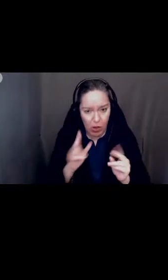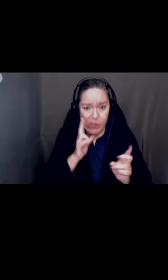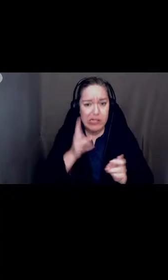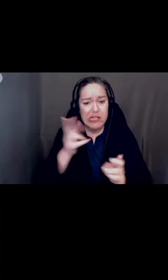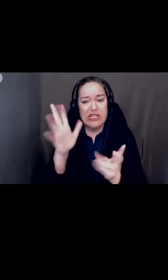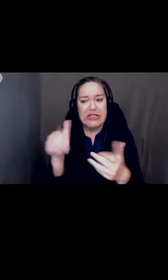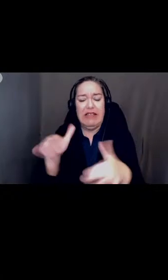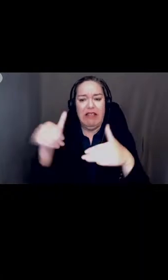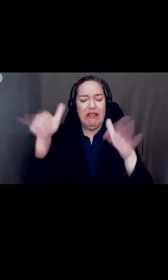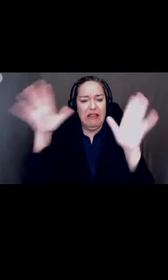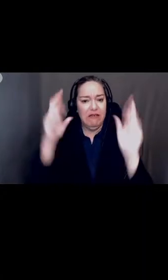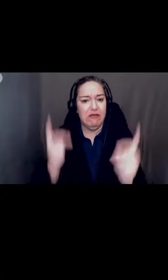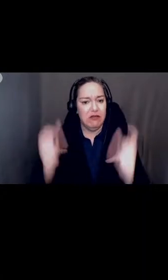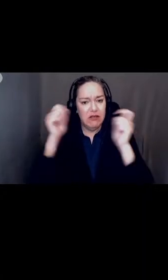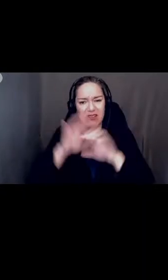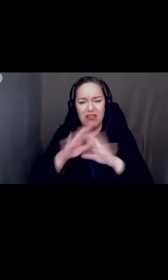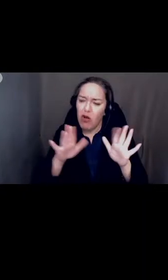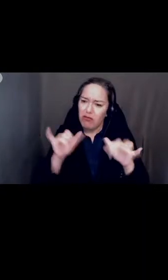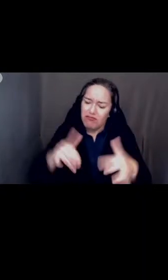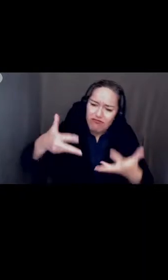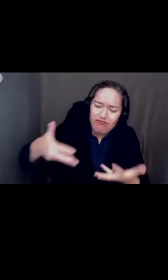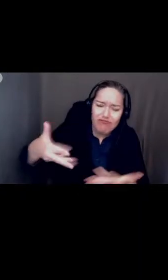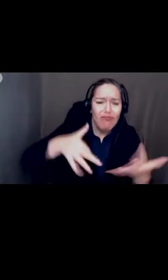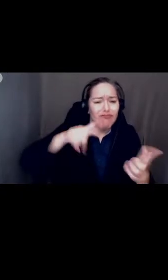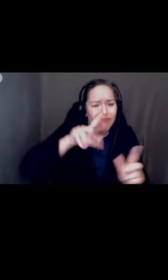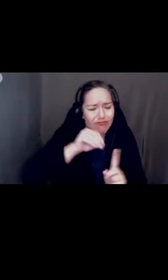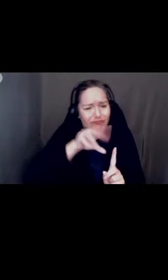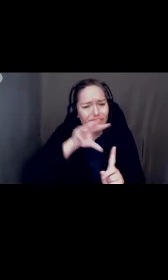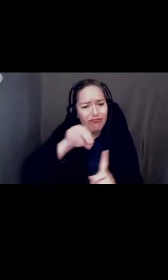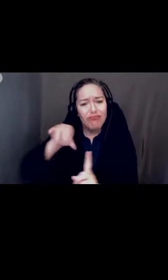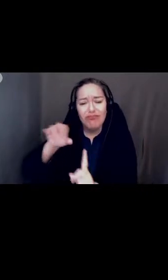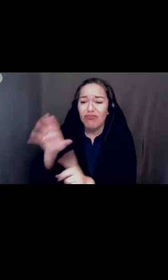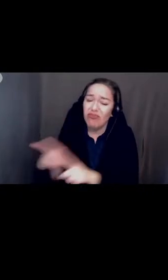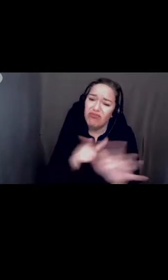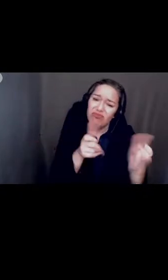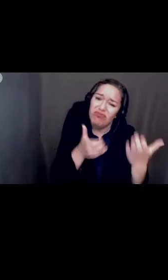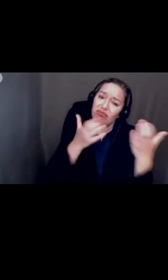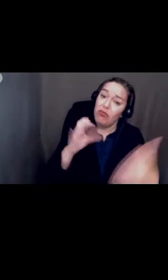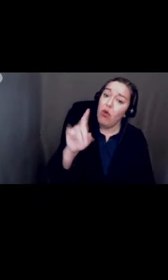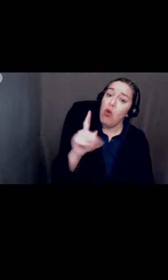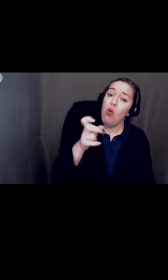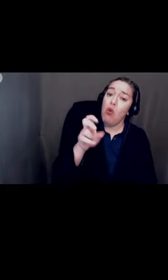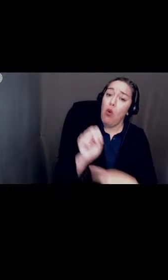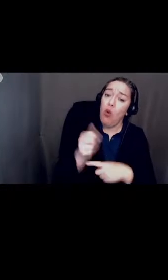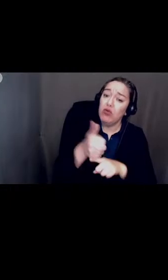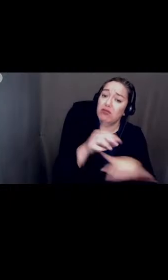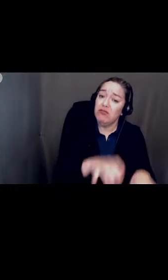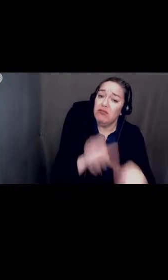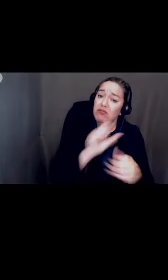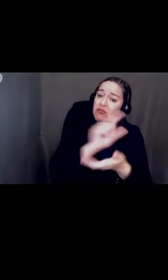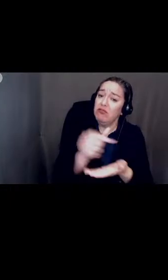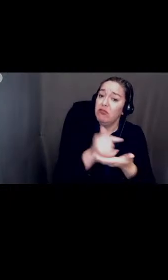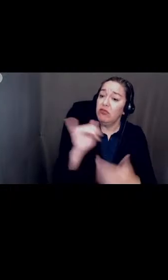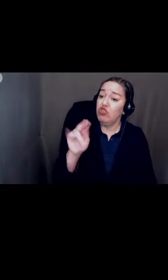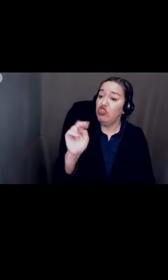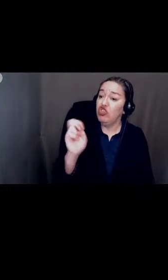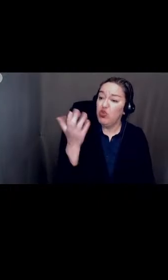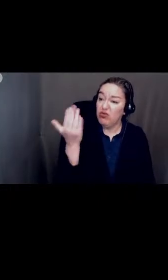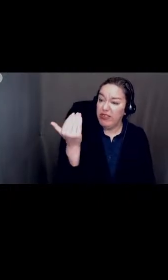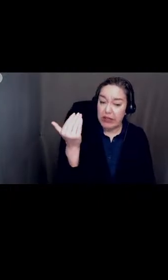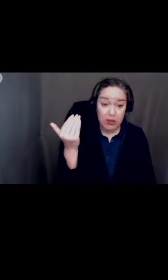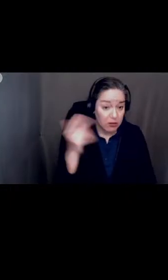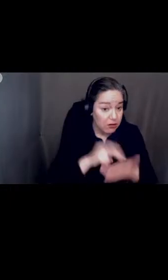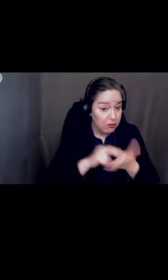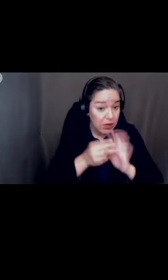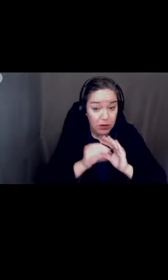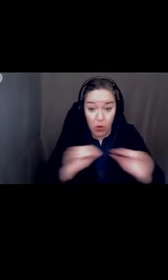made us to leave immediately i also would like to propose that colton have graduation on june 15 where there will be no longer be any tears or restrictions